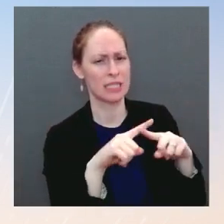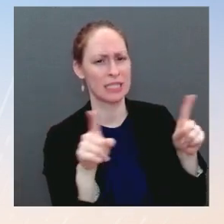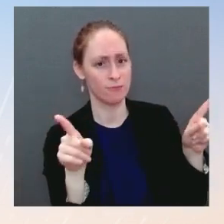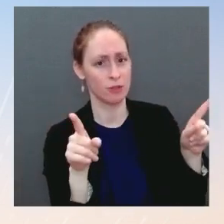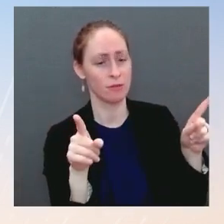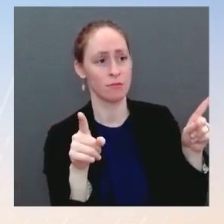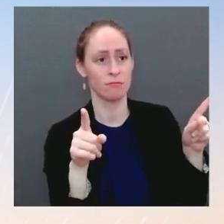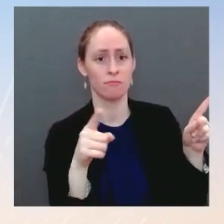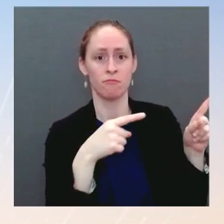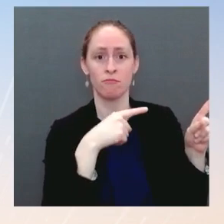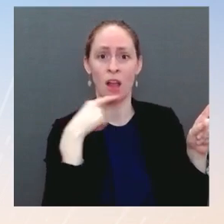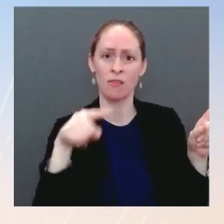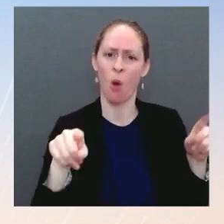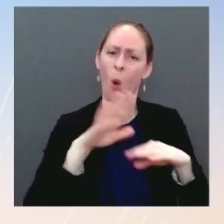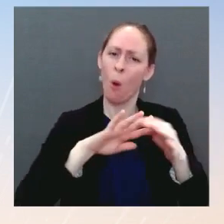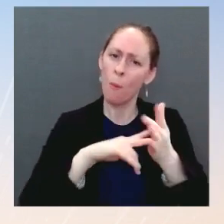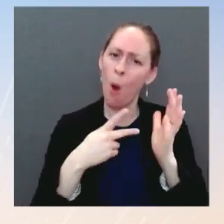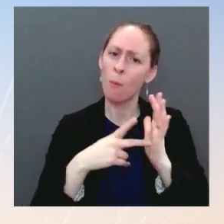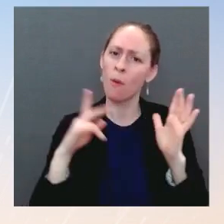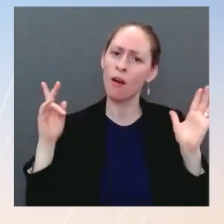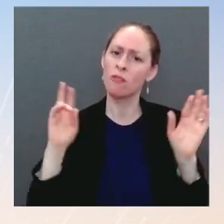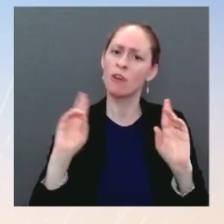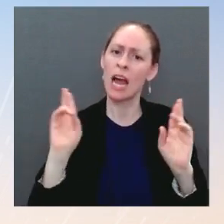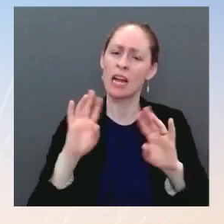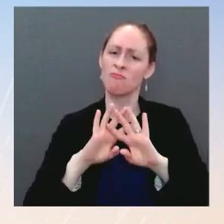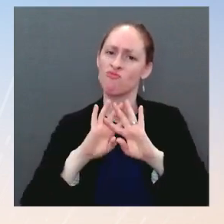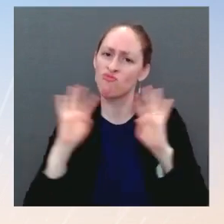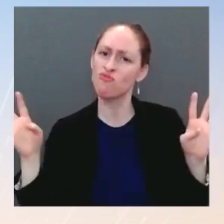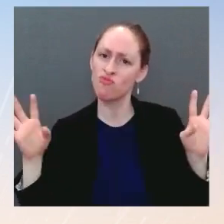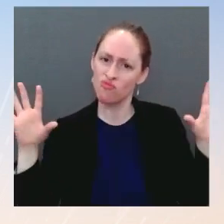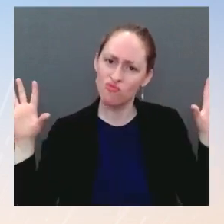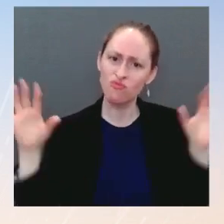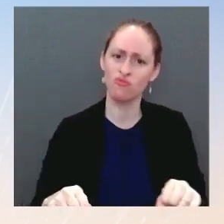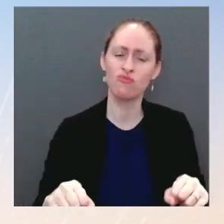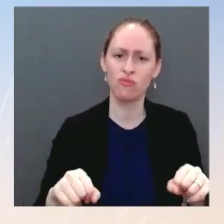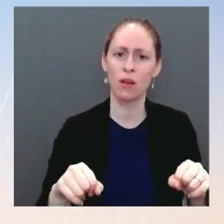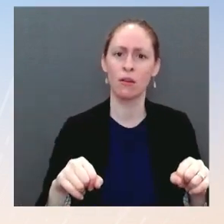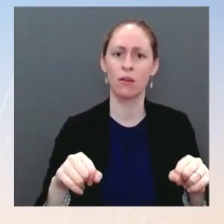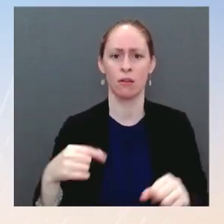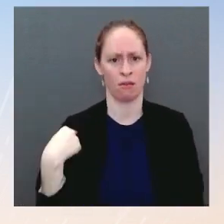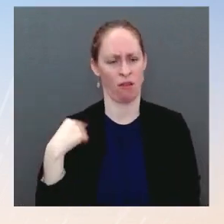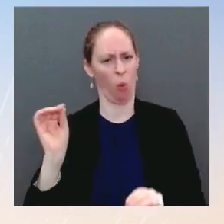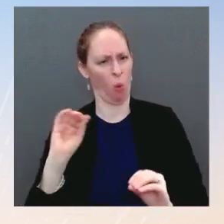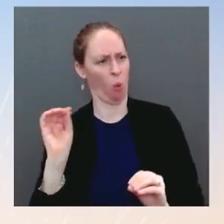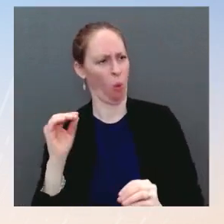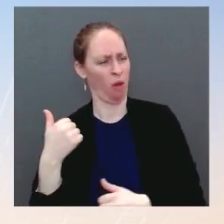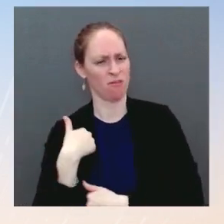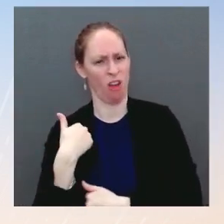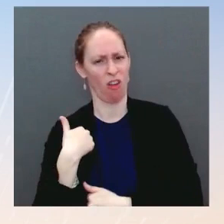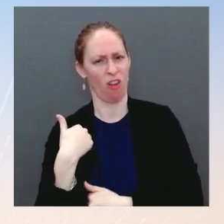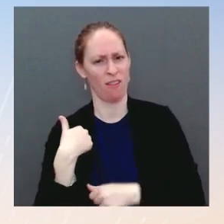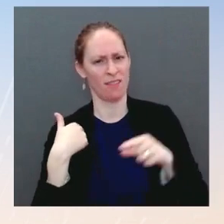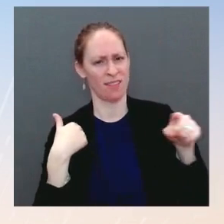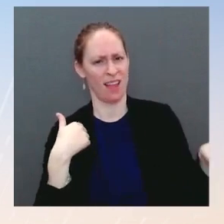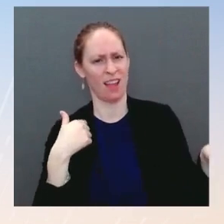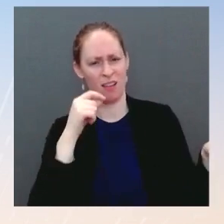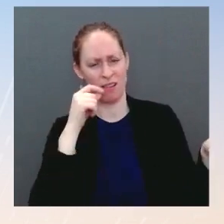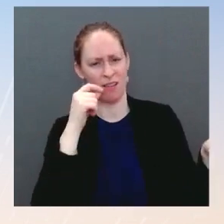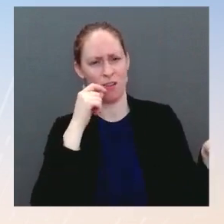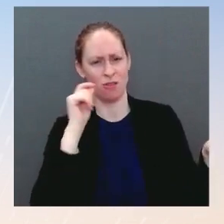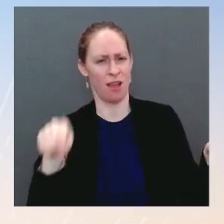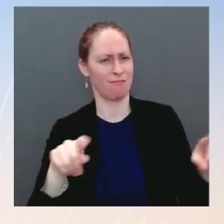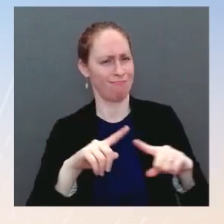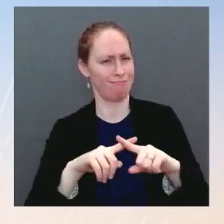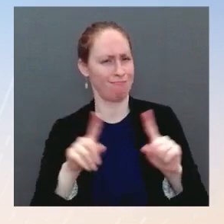very different circumstance. I would say how what we're applying, I would say, let me take it in a slightly different